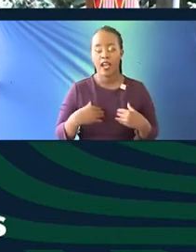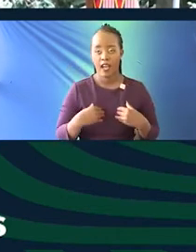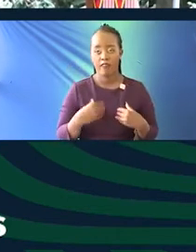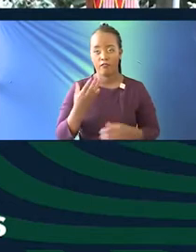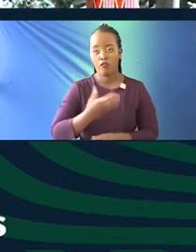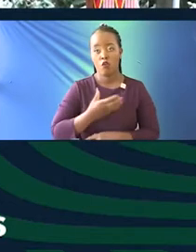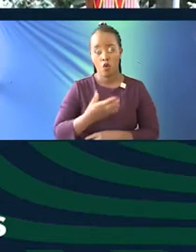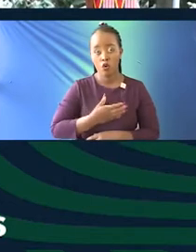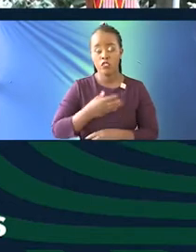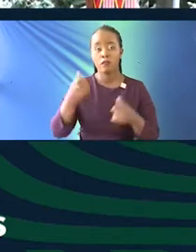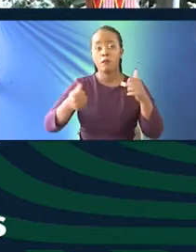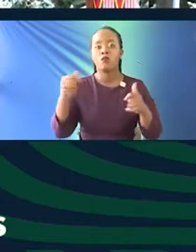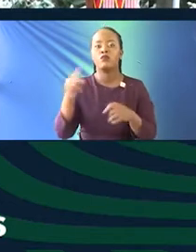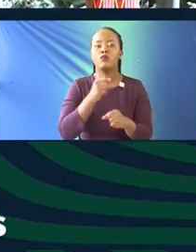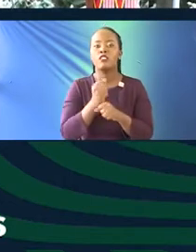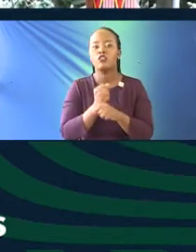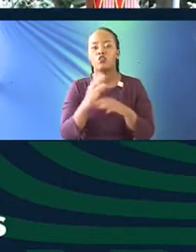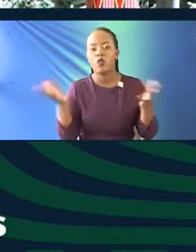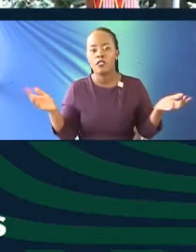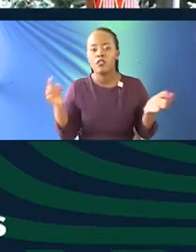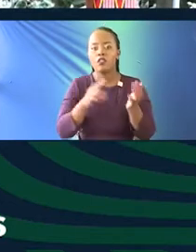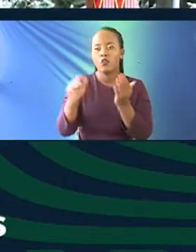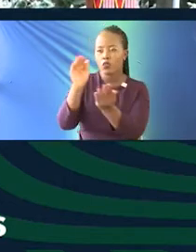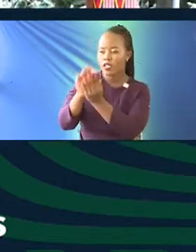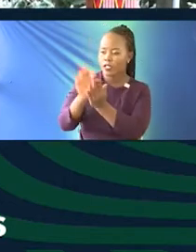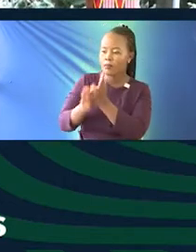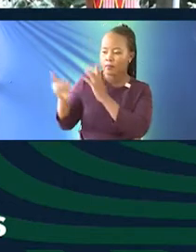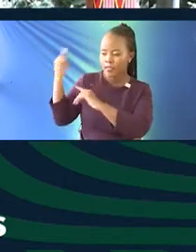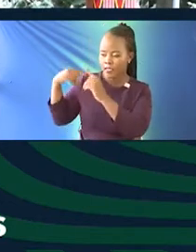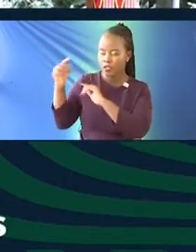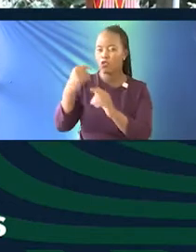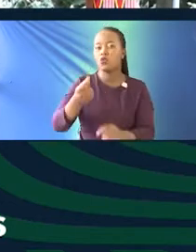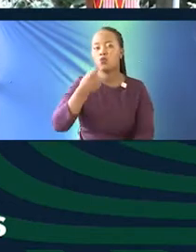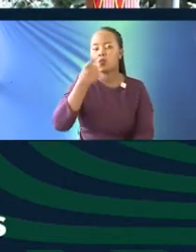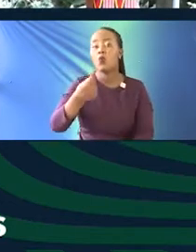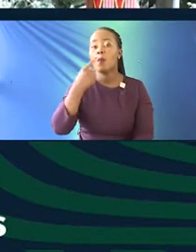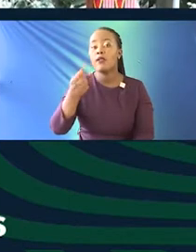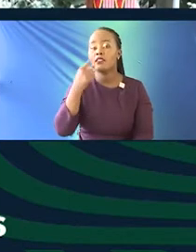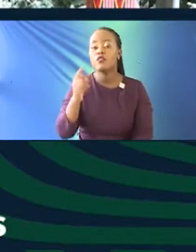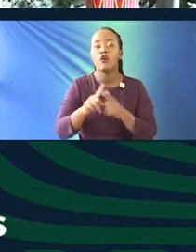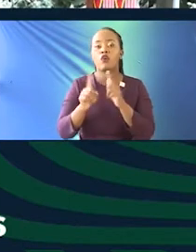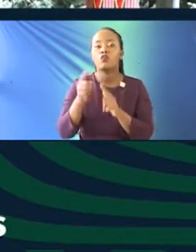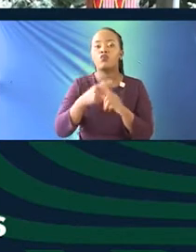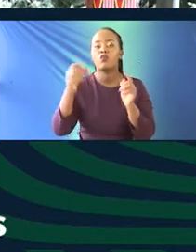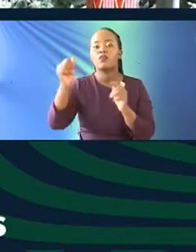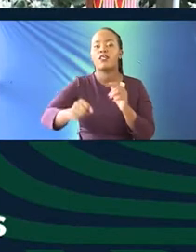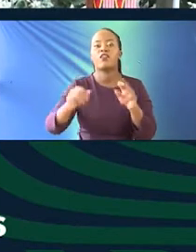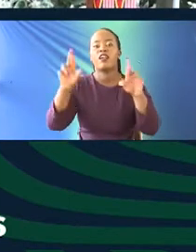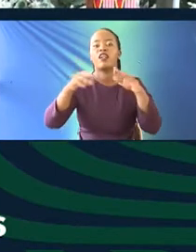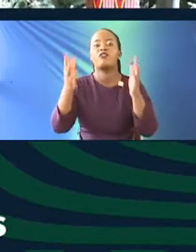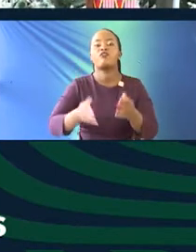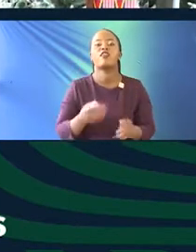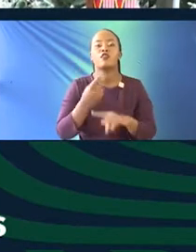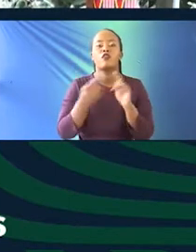do is we retail traditional indigenous medicine, and we source it from the Southern Rift Valley, from the Kipsigis, Ogiek, and Maasai